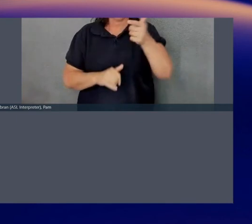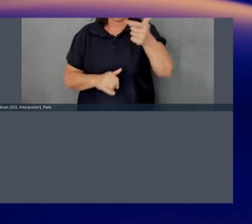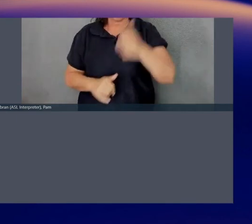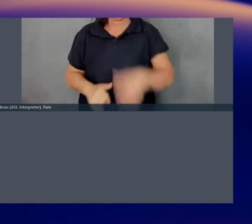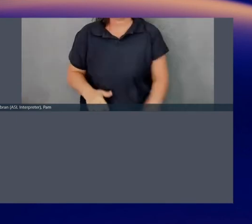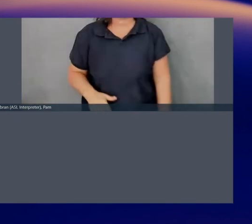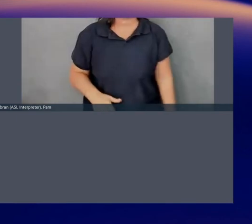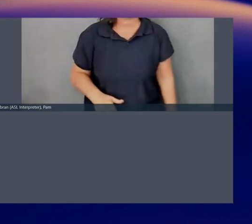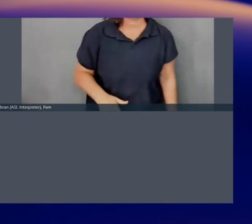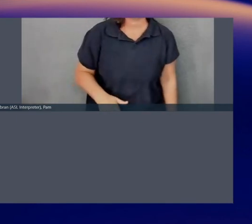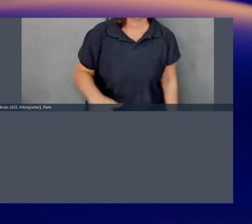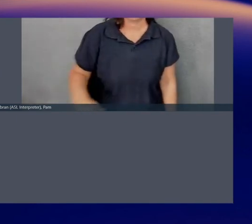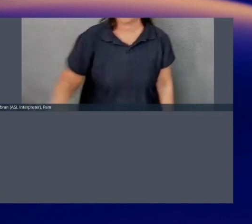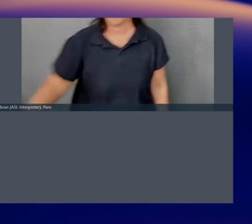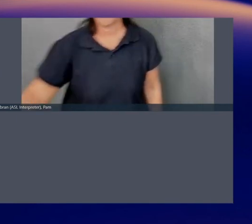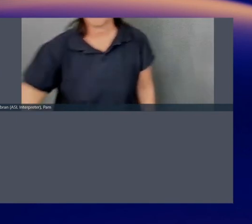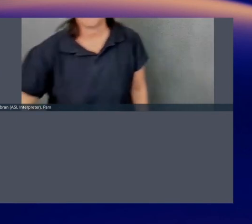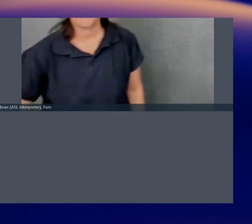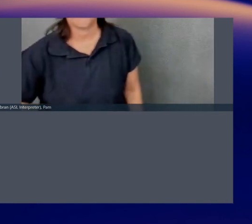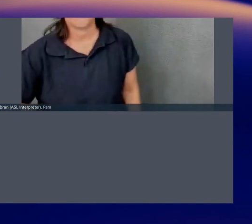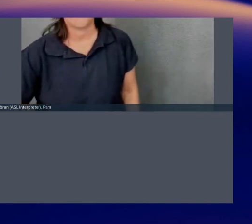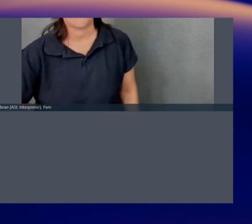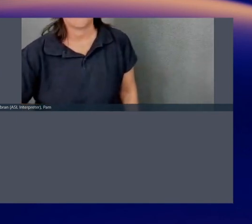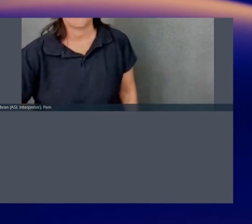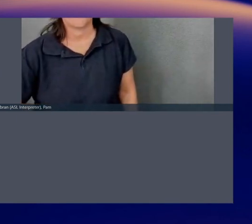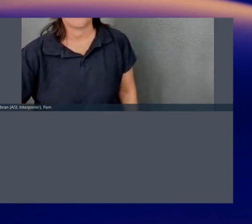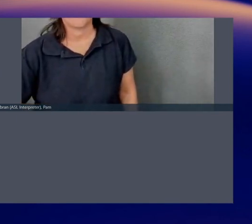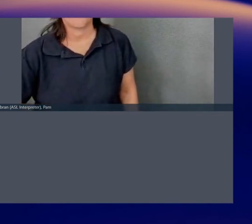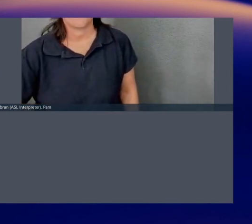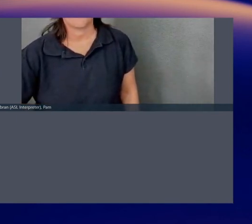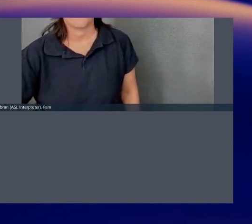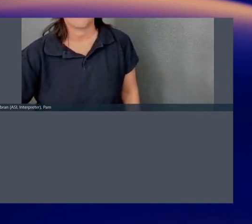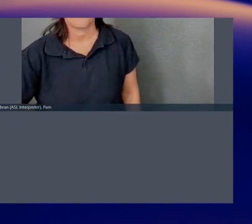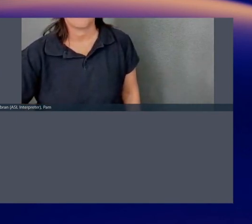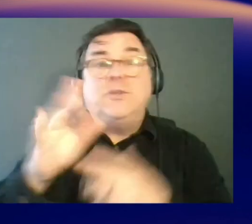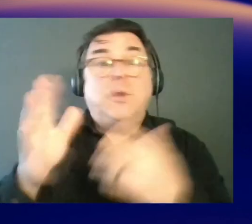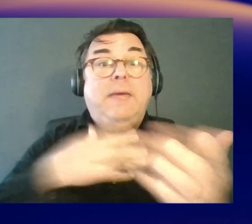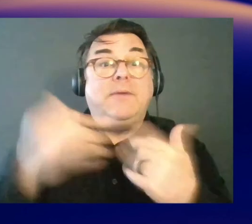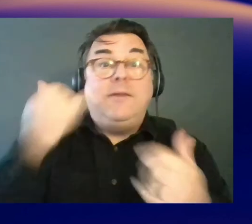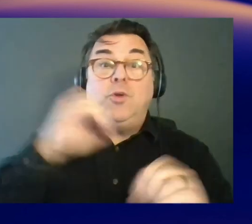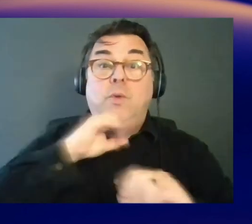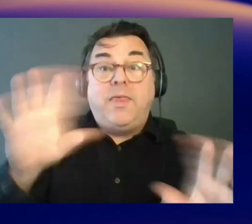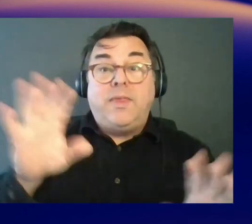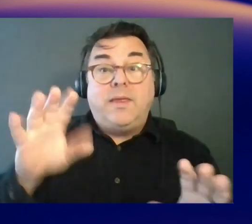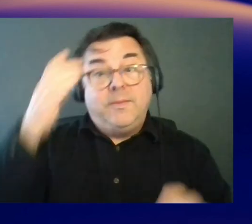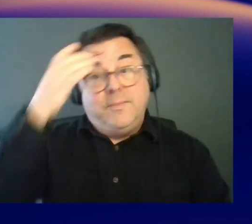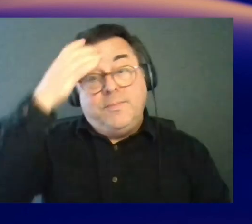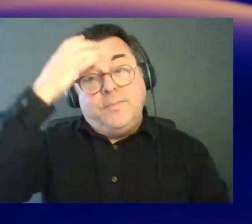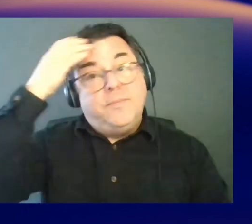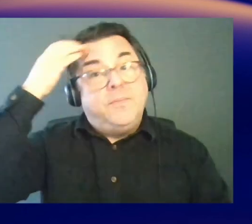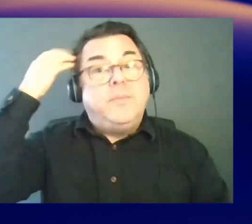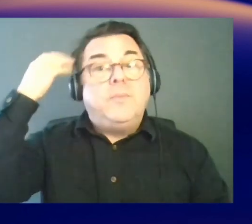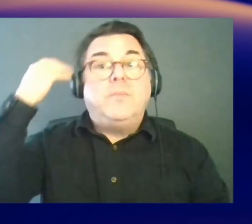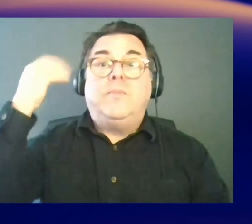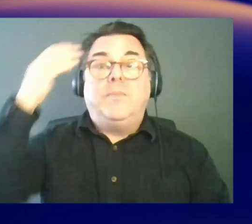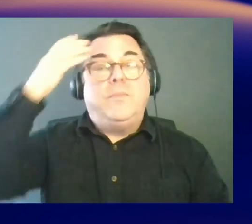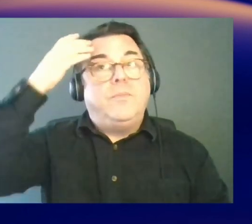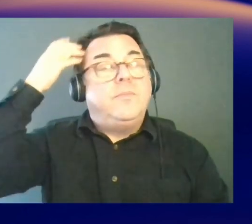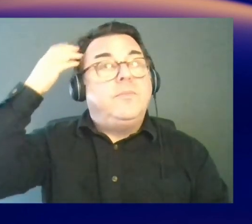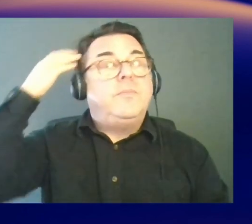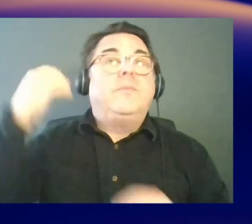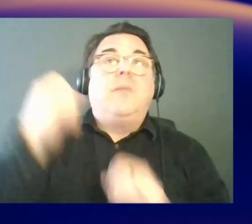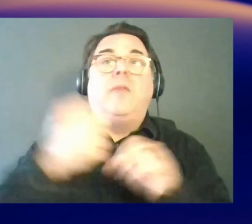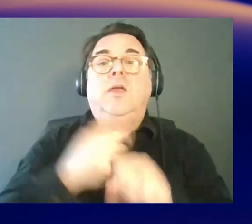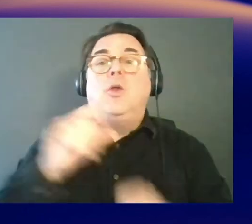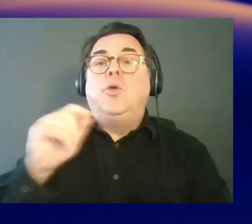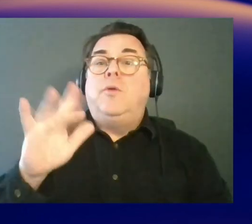power and our operations by 2025. So, even if you do nothing, by 2025, all your operations on